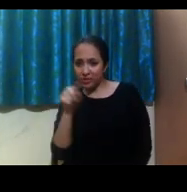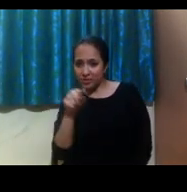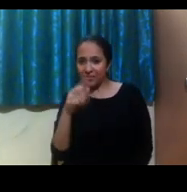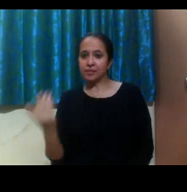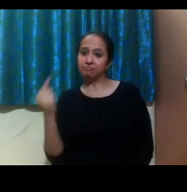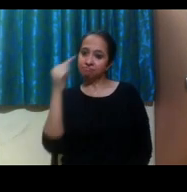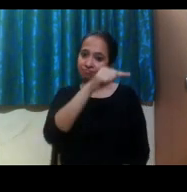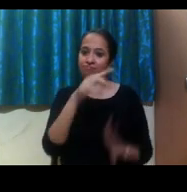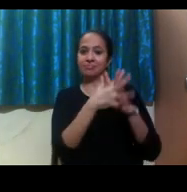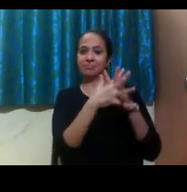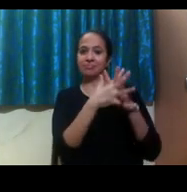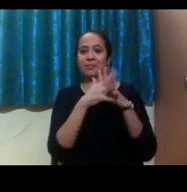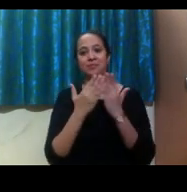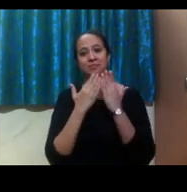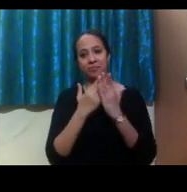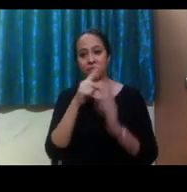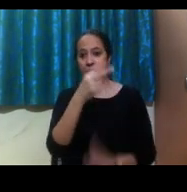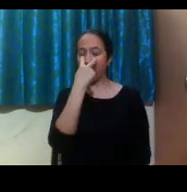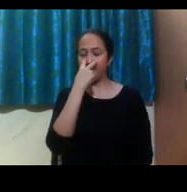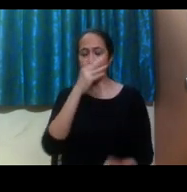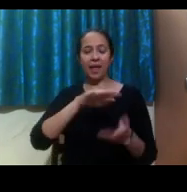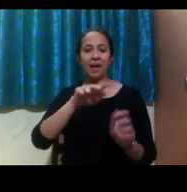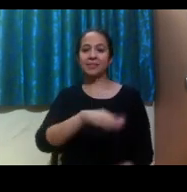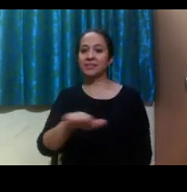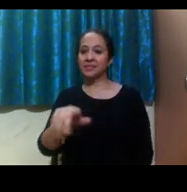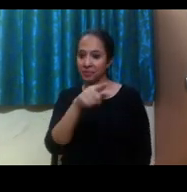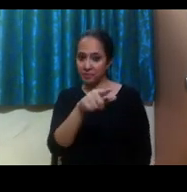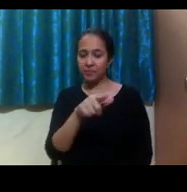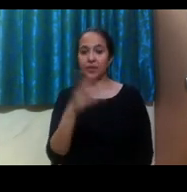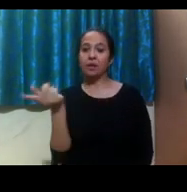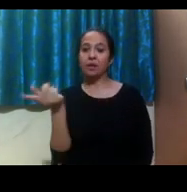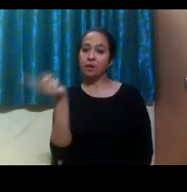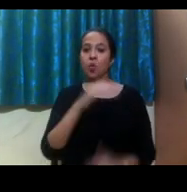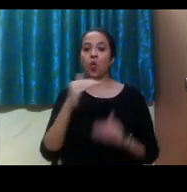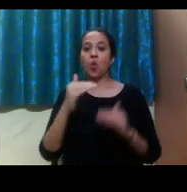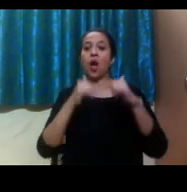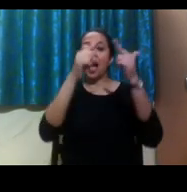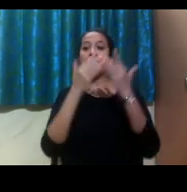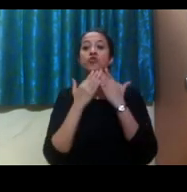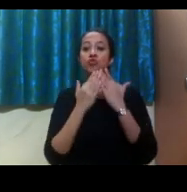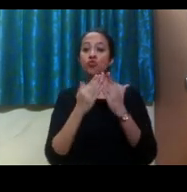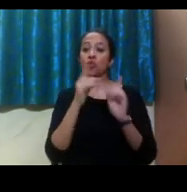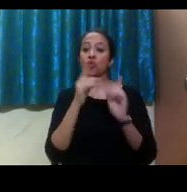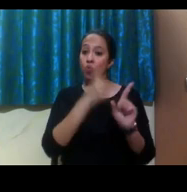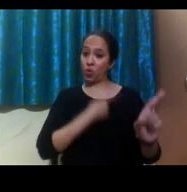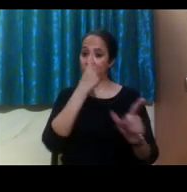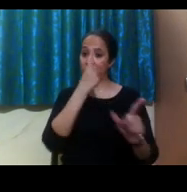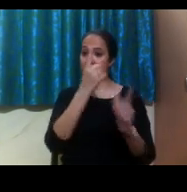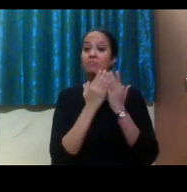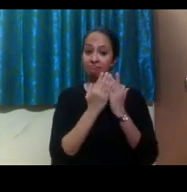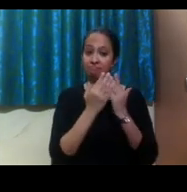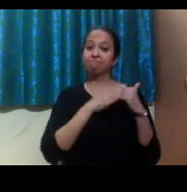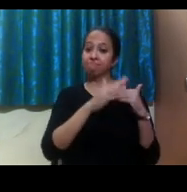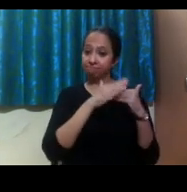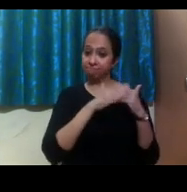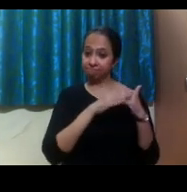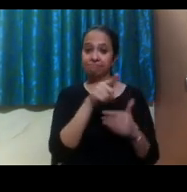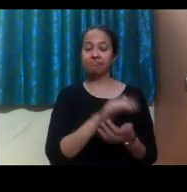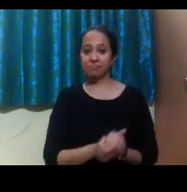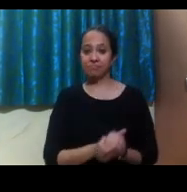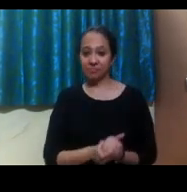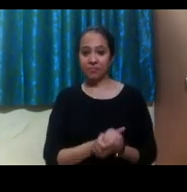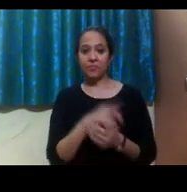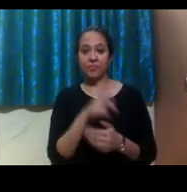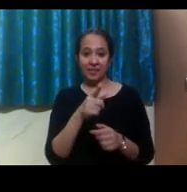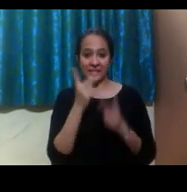.S. He's blind. He came to study high school for one year in the U.S. and he's standing at his very colorful lockers.